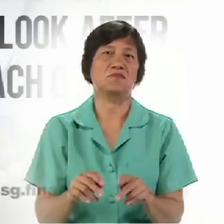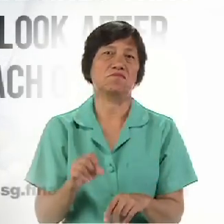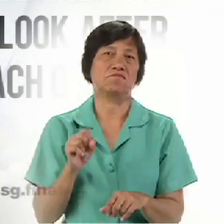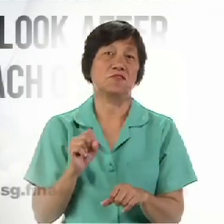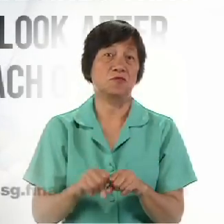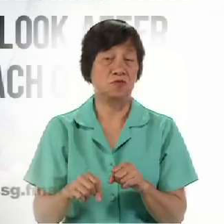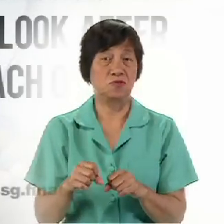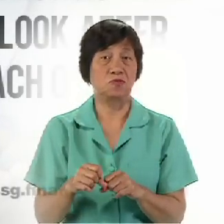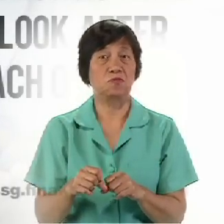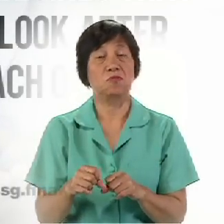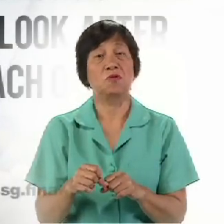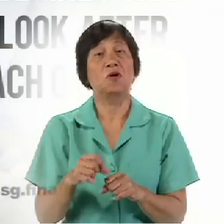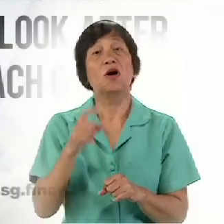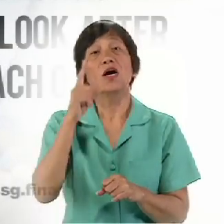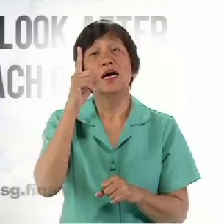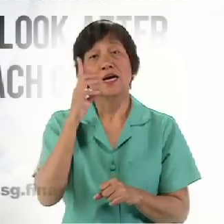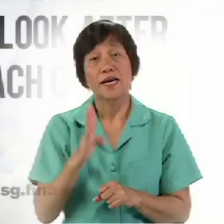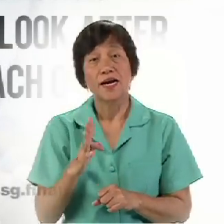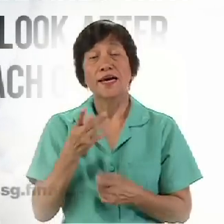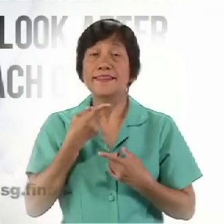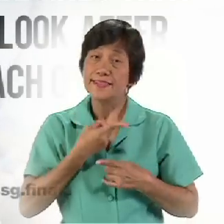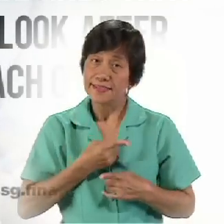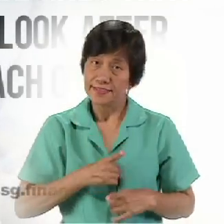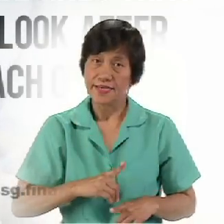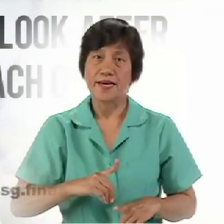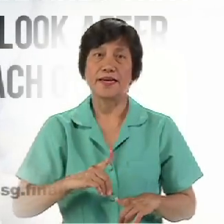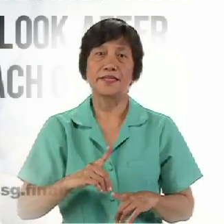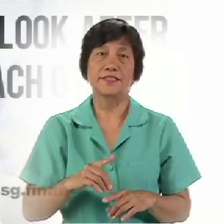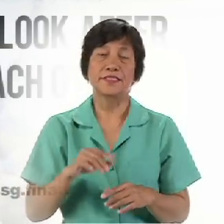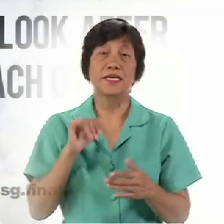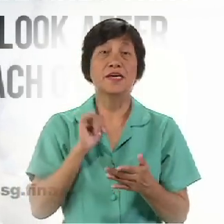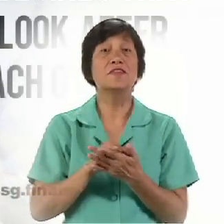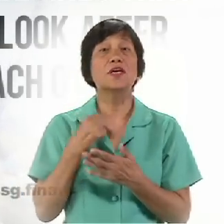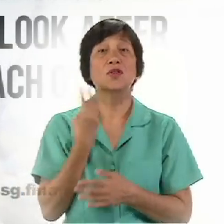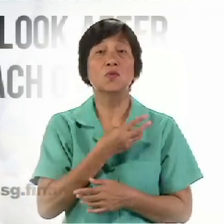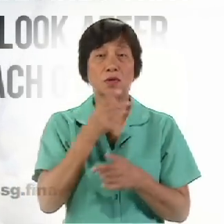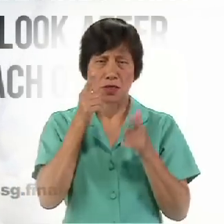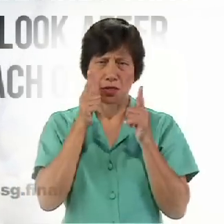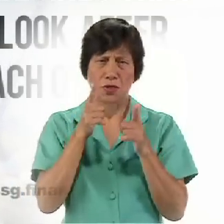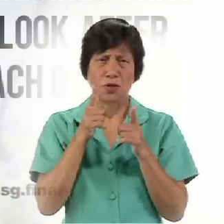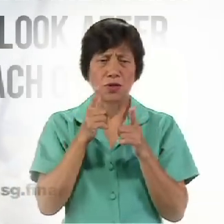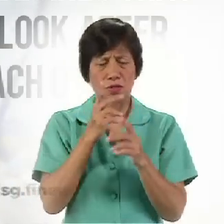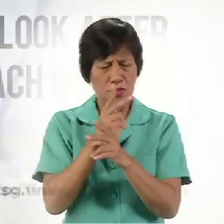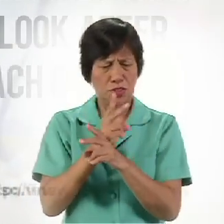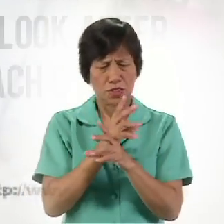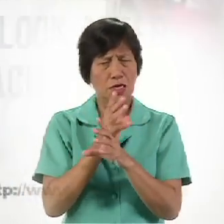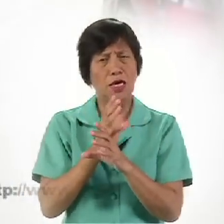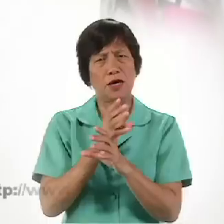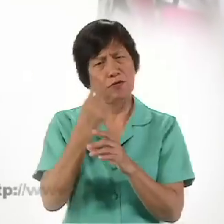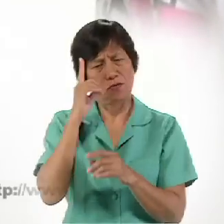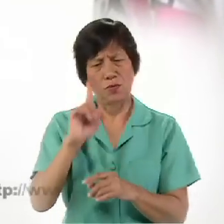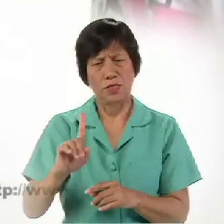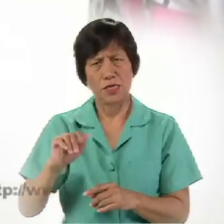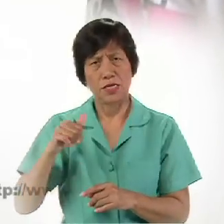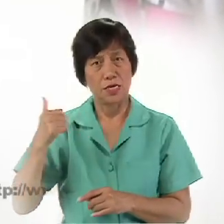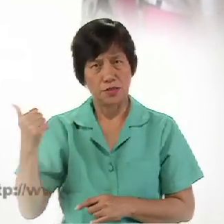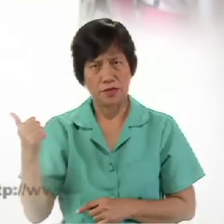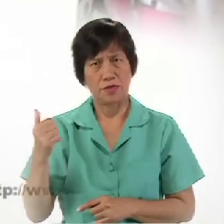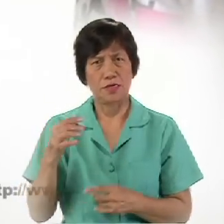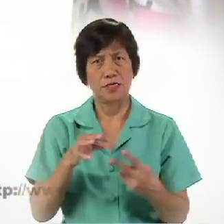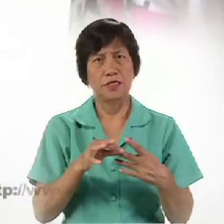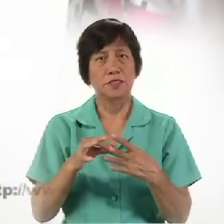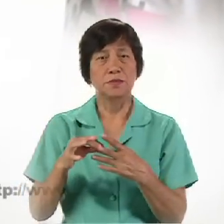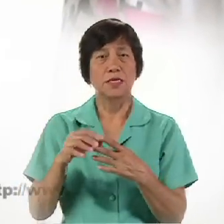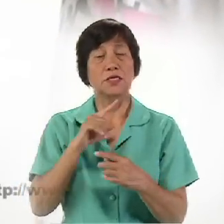God Desires That we Look after each other Especially when